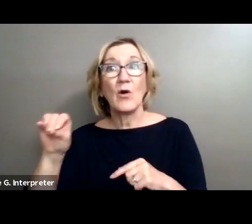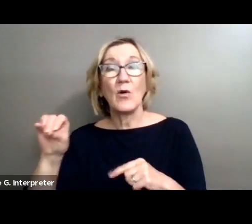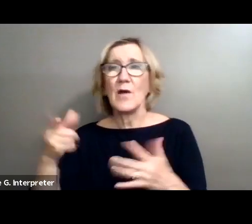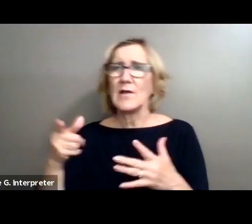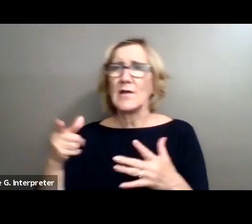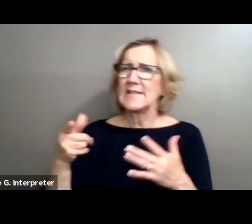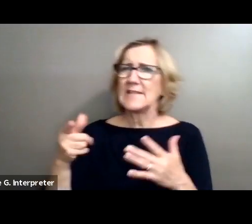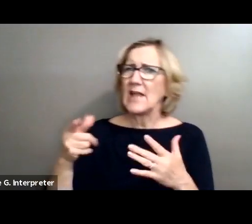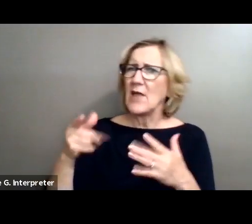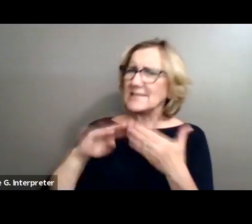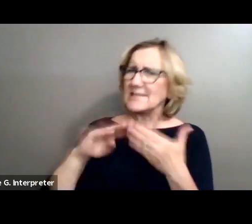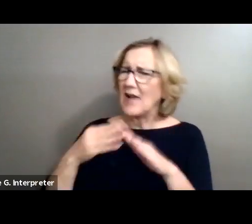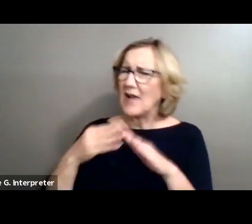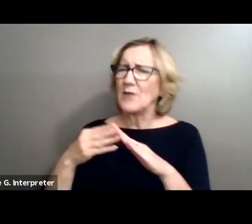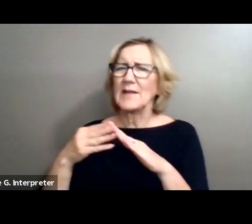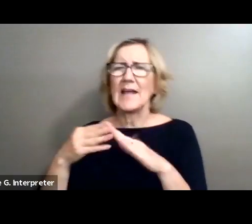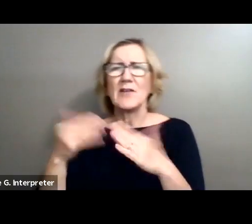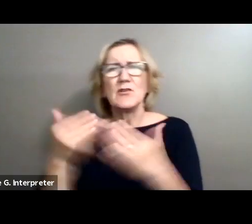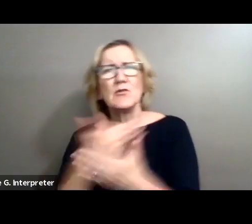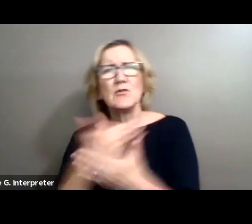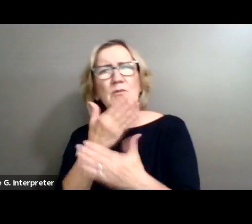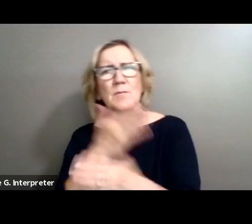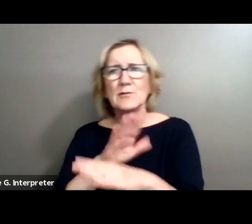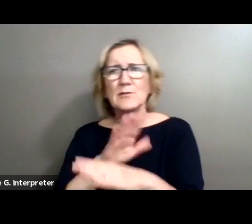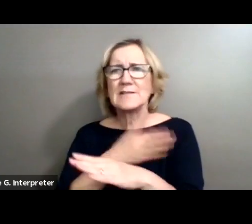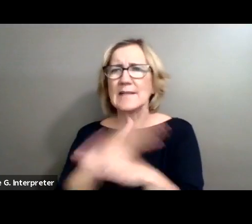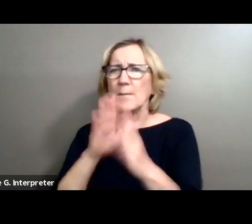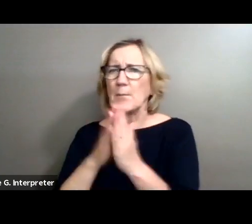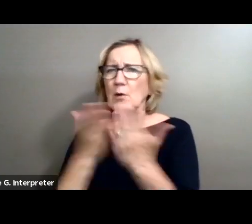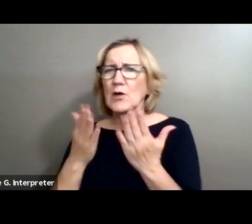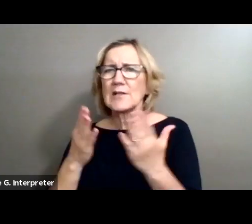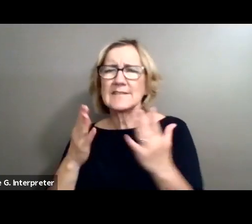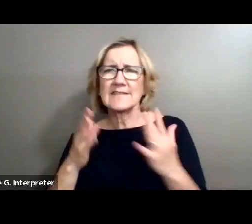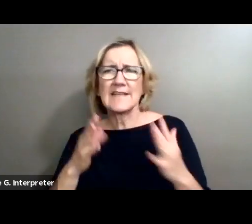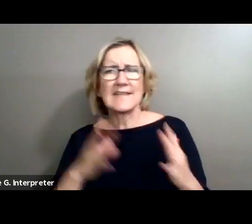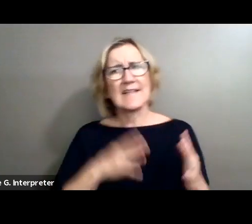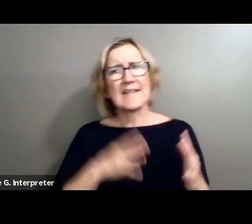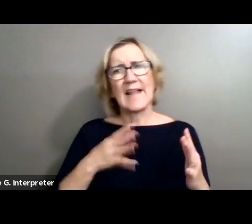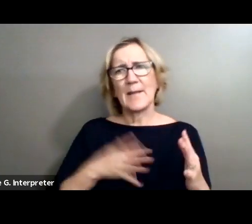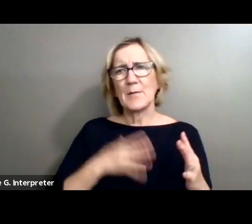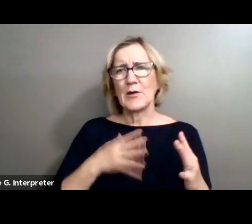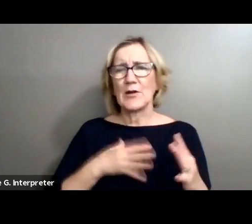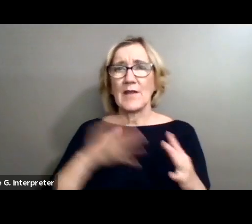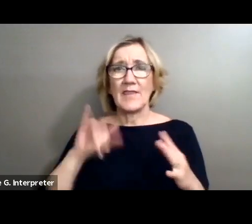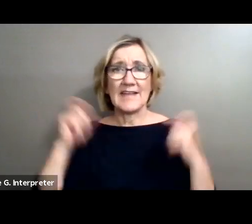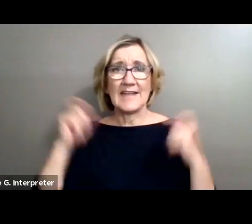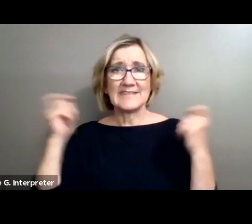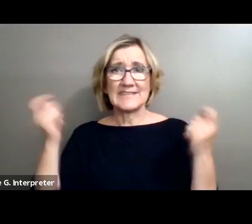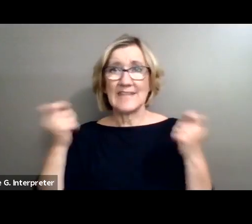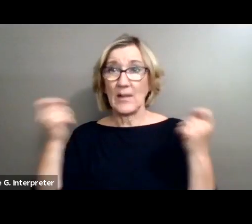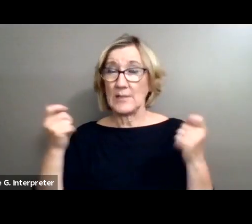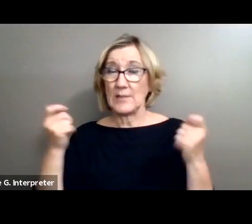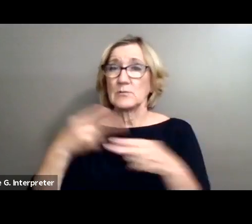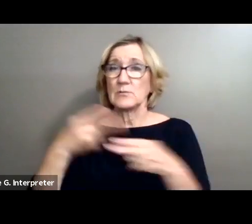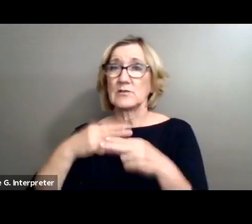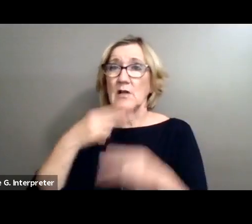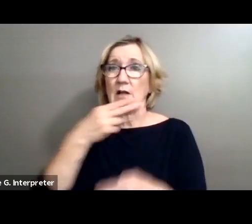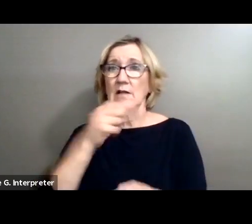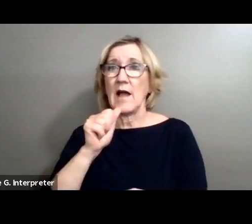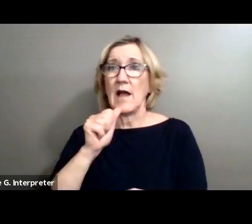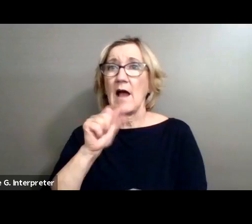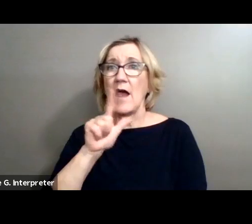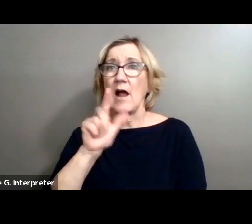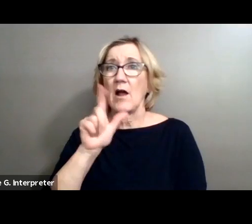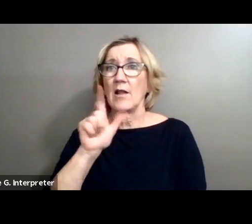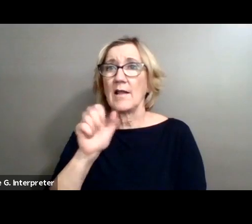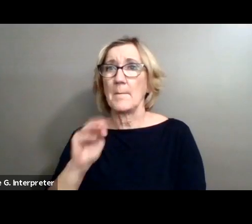art, books, and glamour. This cultural celebration was called the Harlem Renaissance. Just